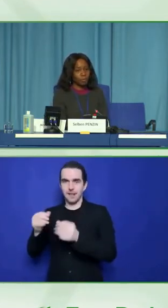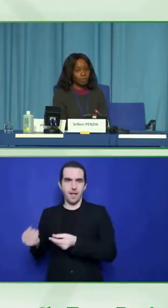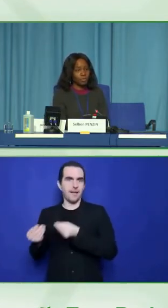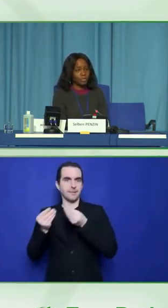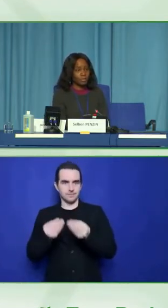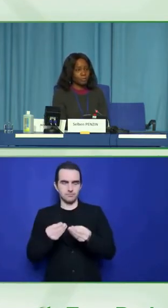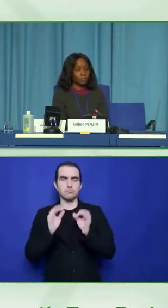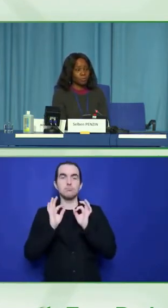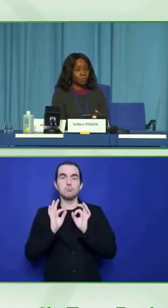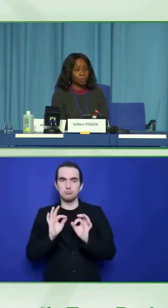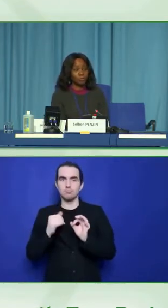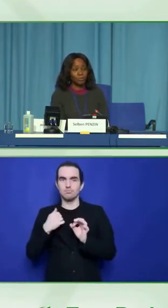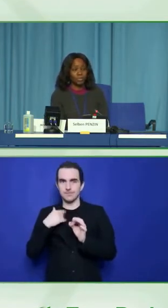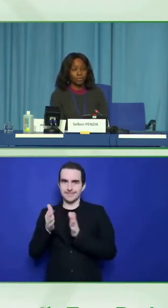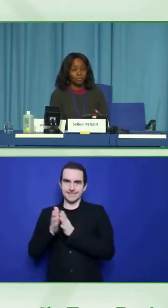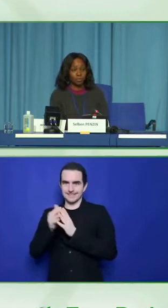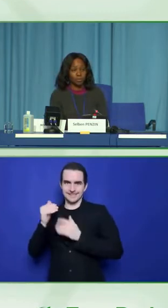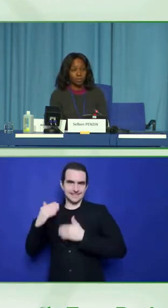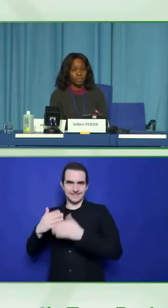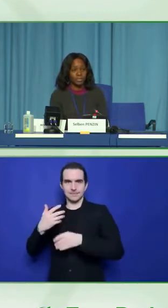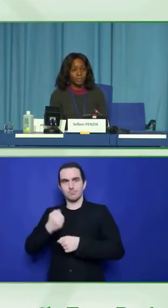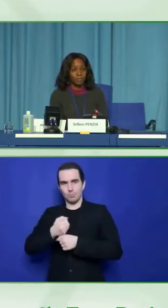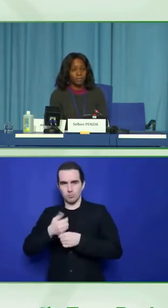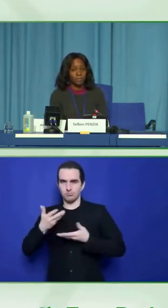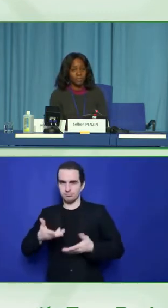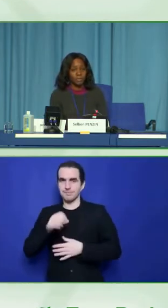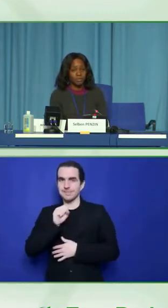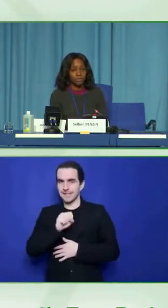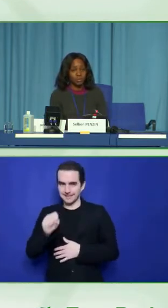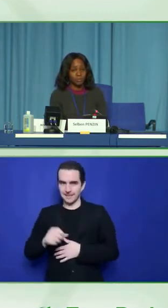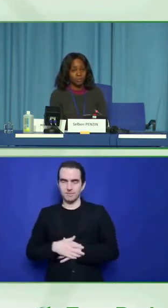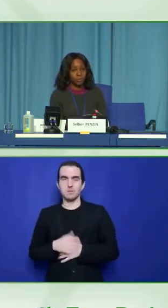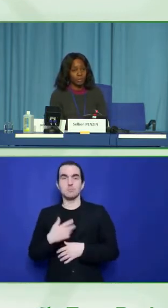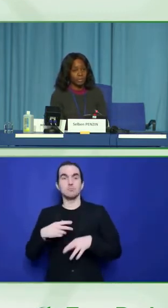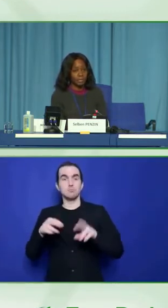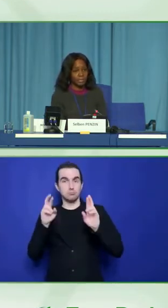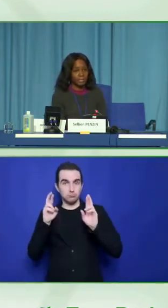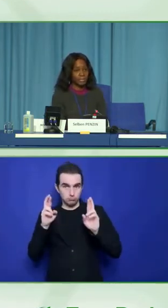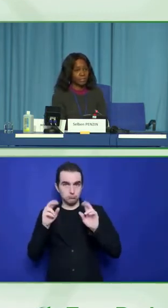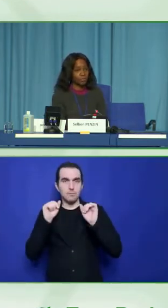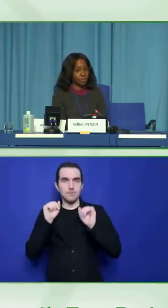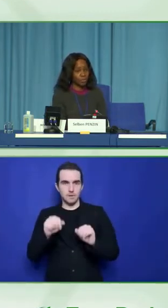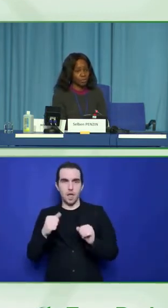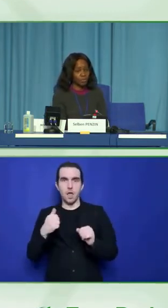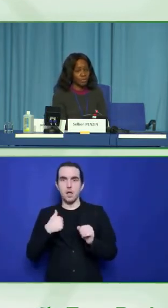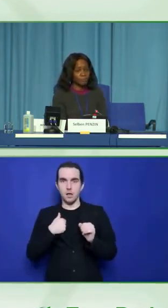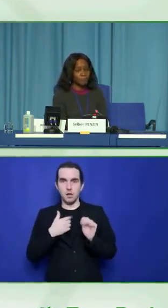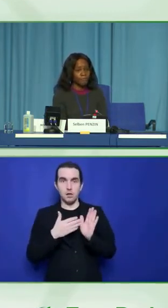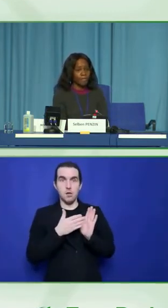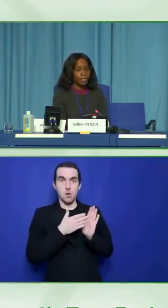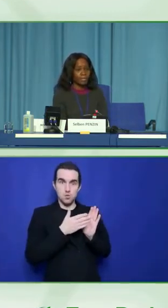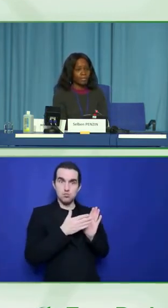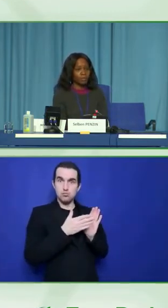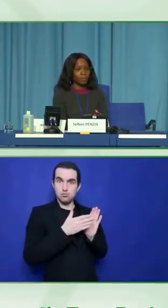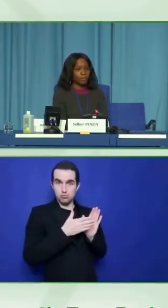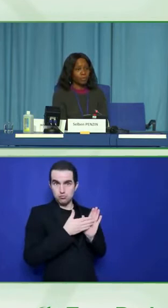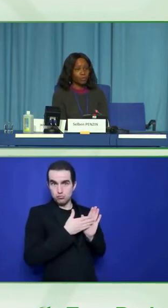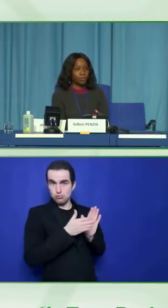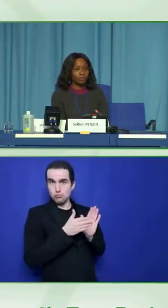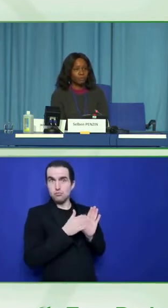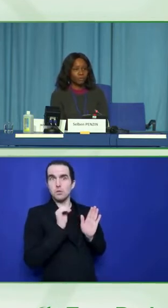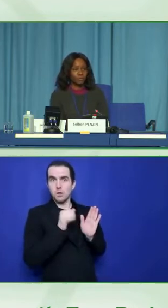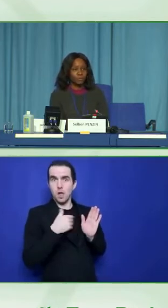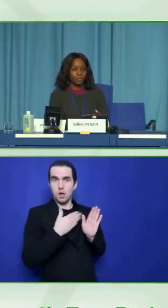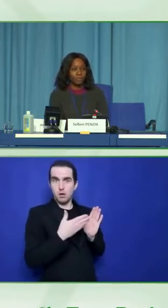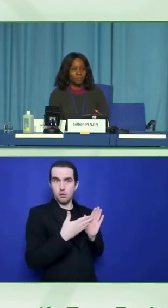have more countries and multiple projects in more countries adopting these new toolkits and standards which we are using. And we are